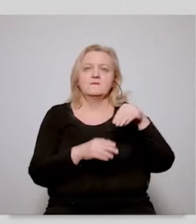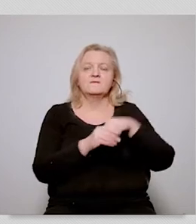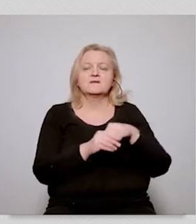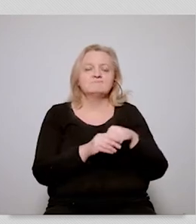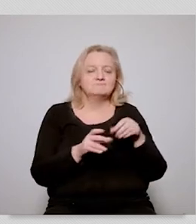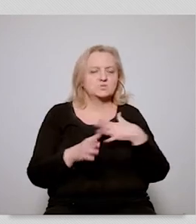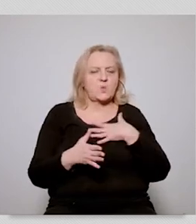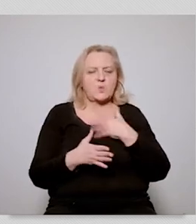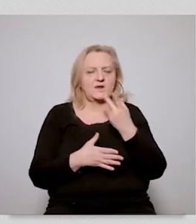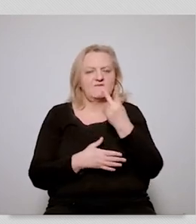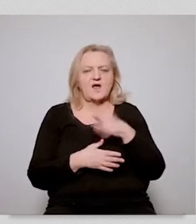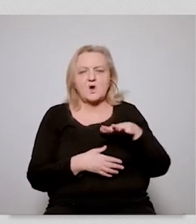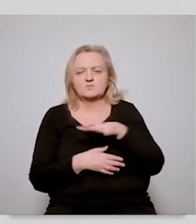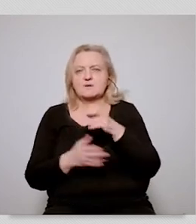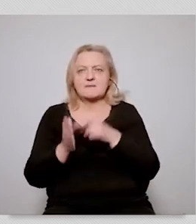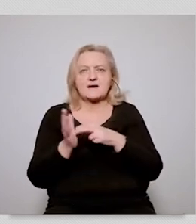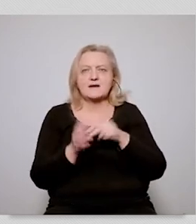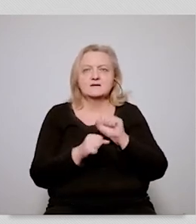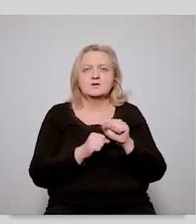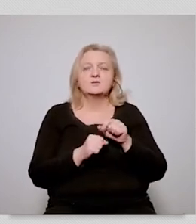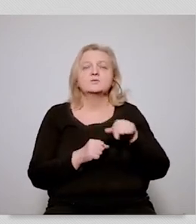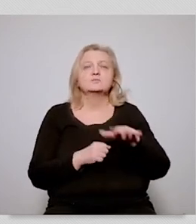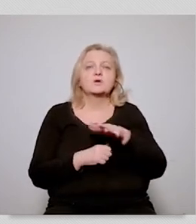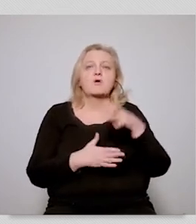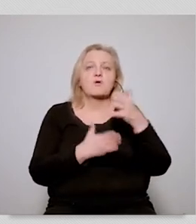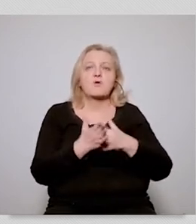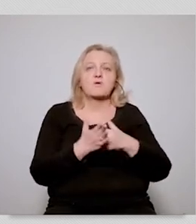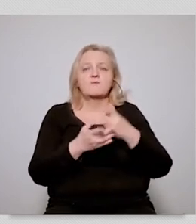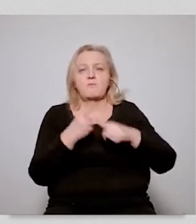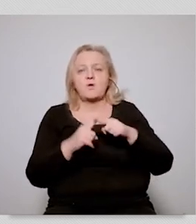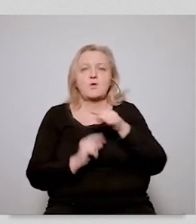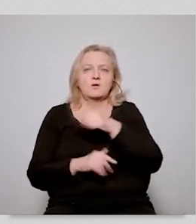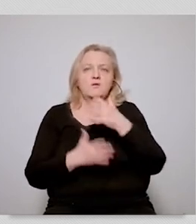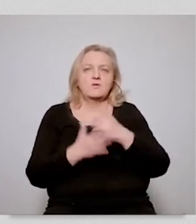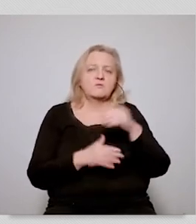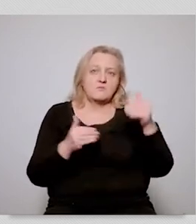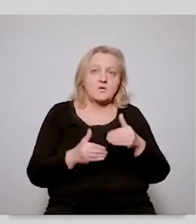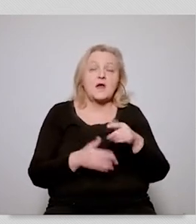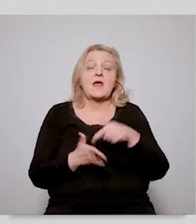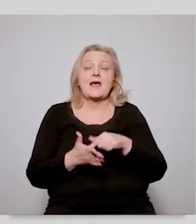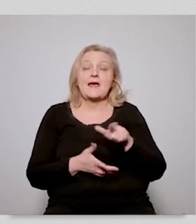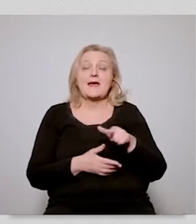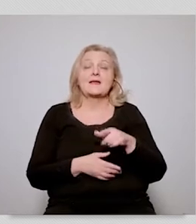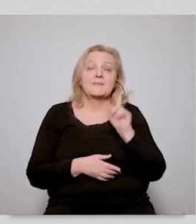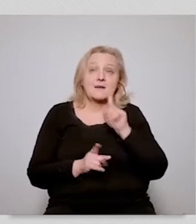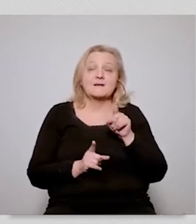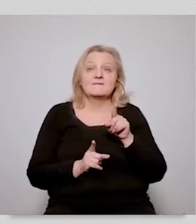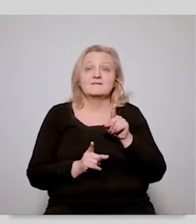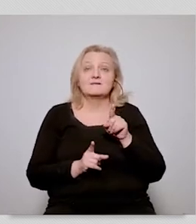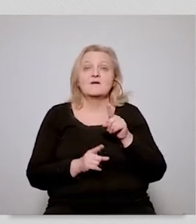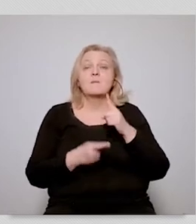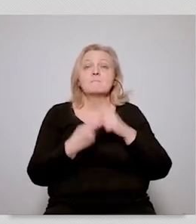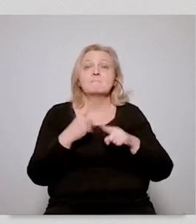vacuums that can be used by the politicians now